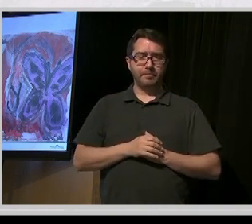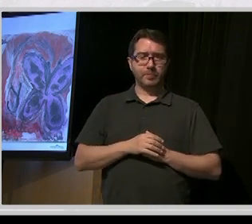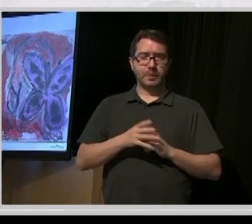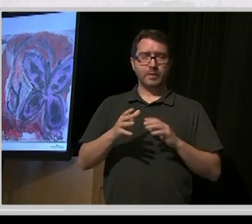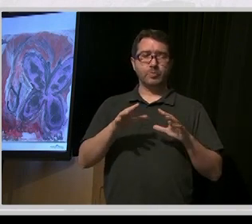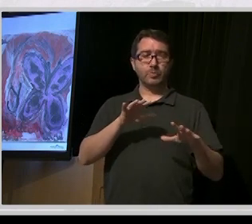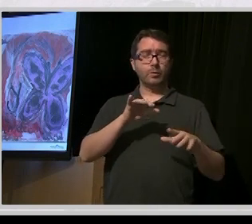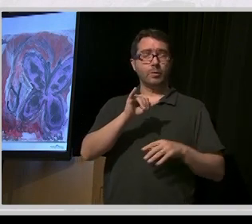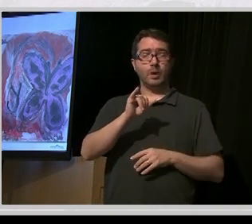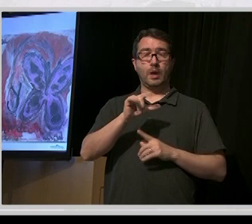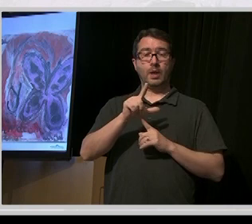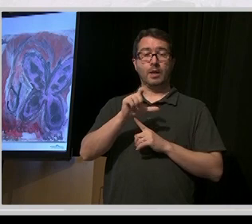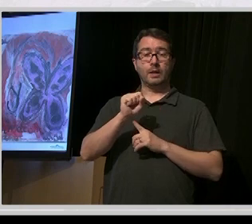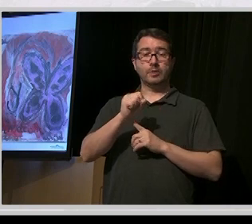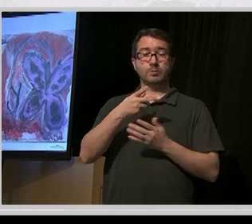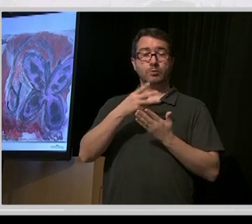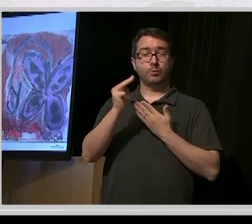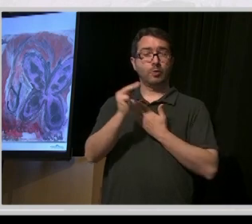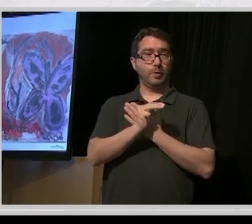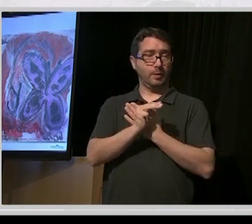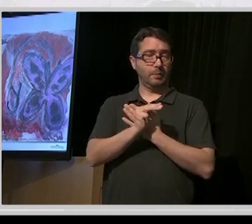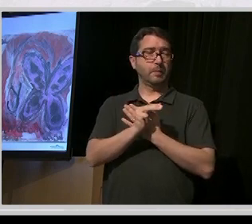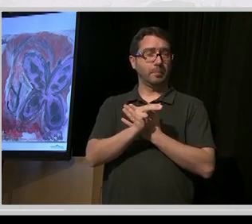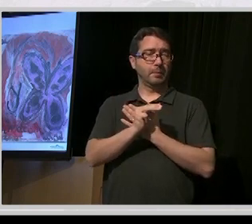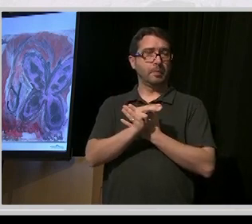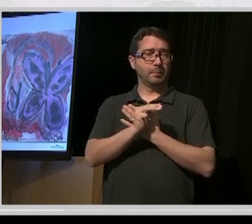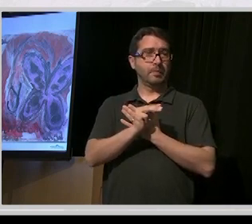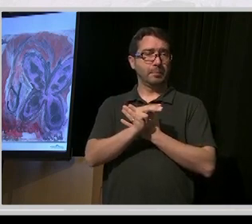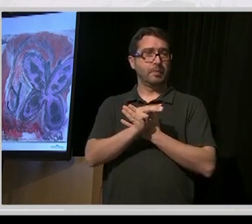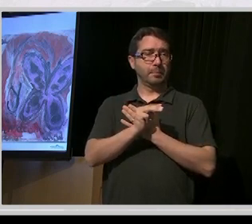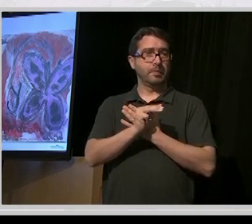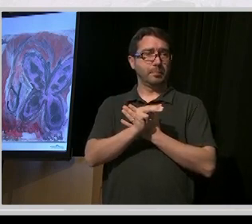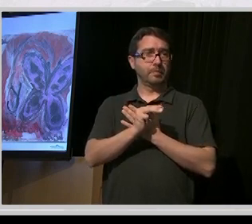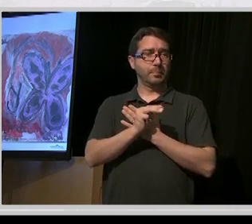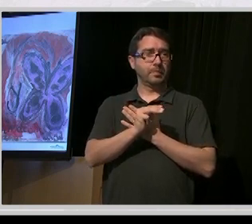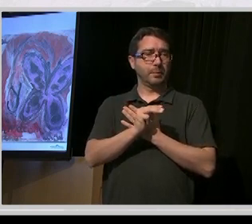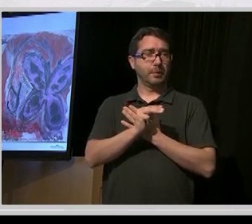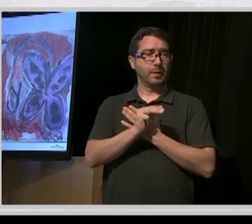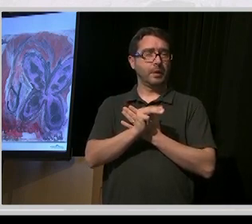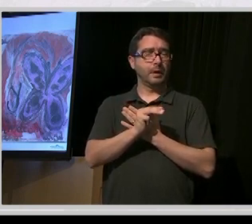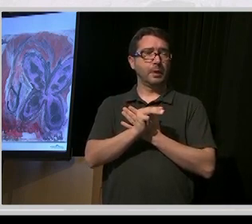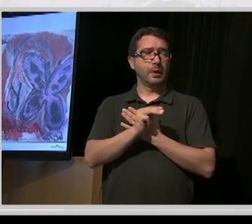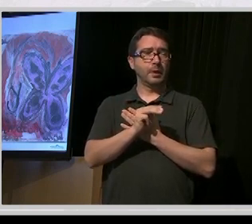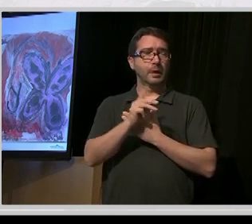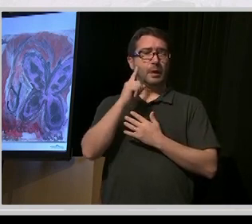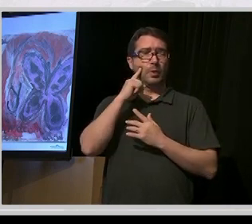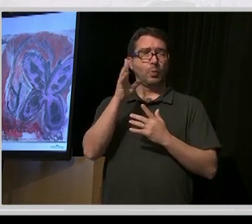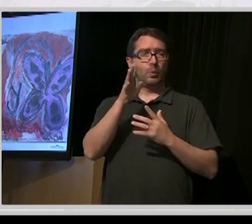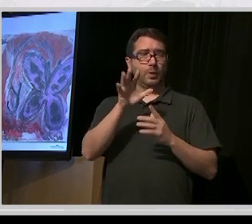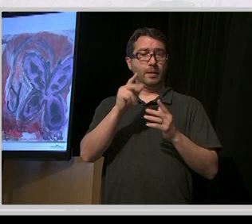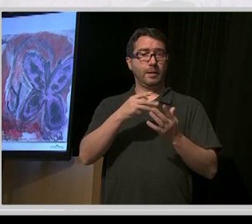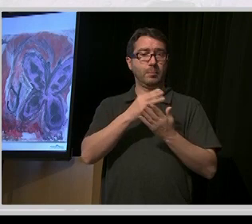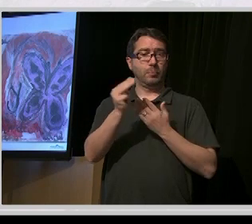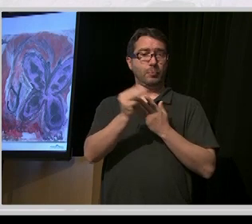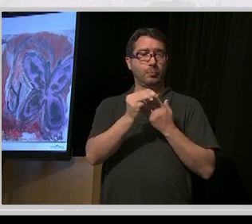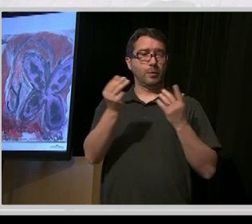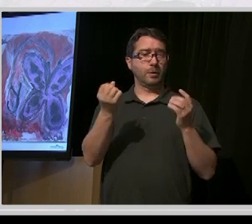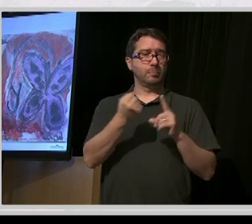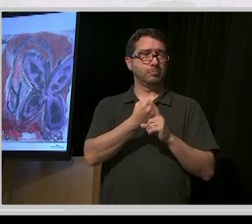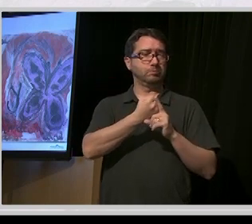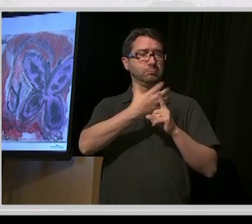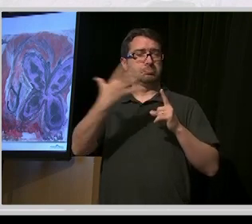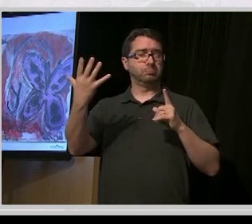program and taking off the shackles, if you like, to expand that and allow a much